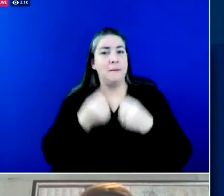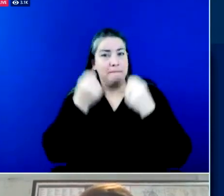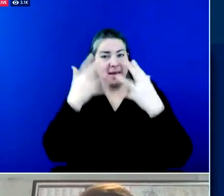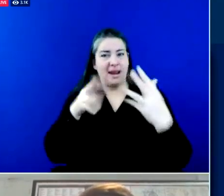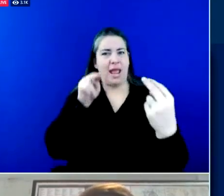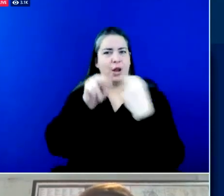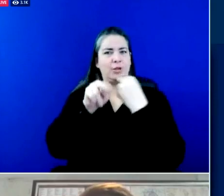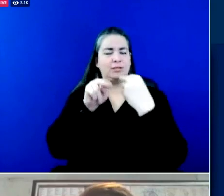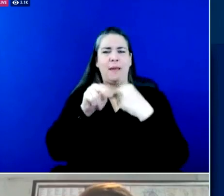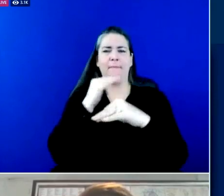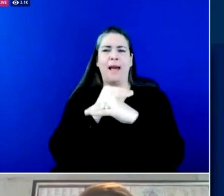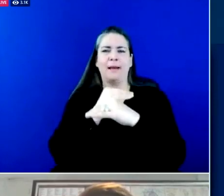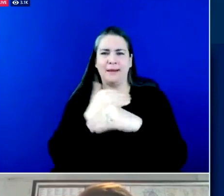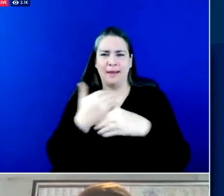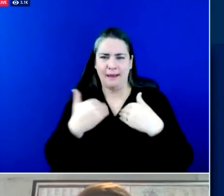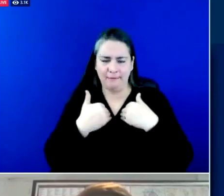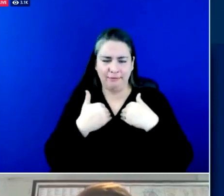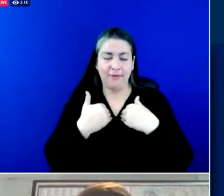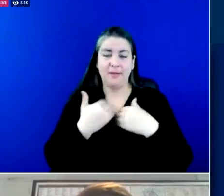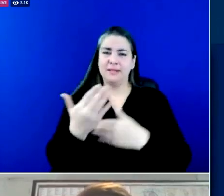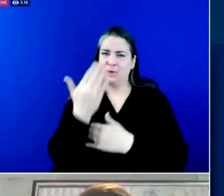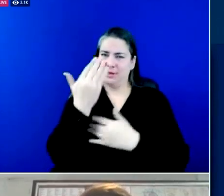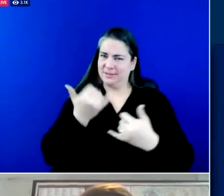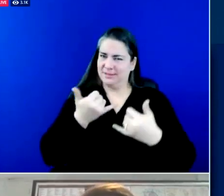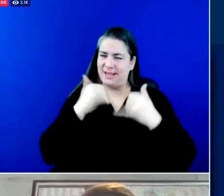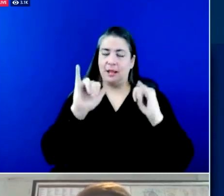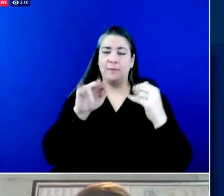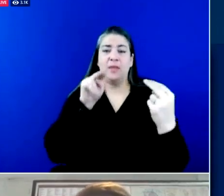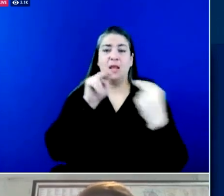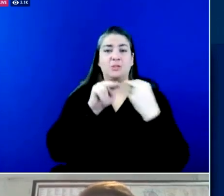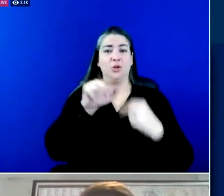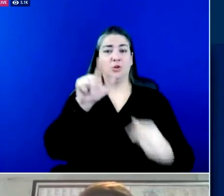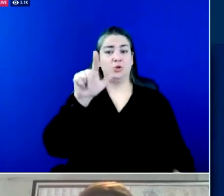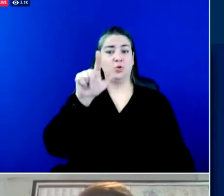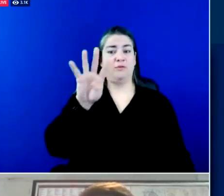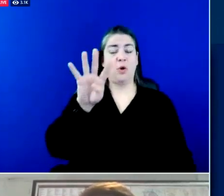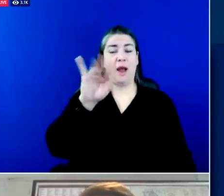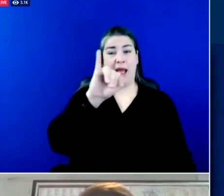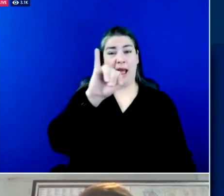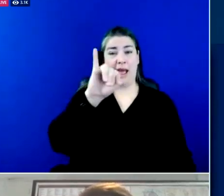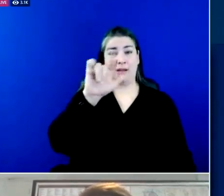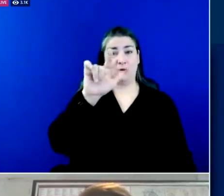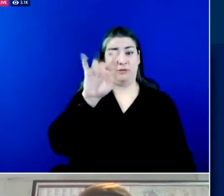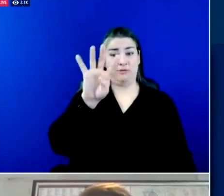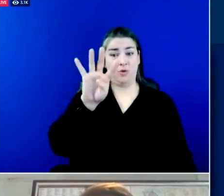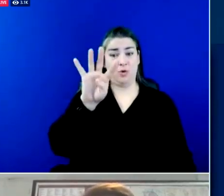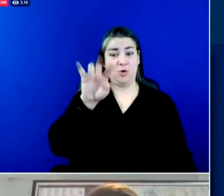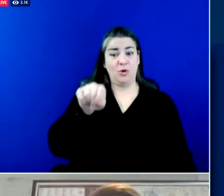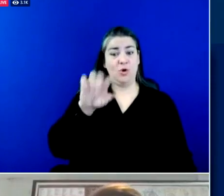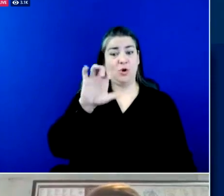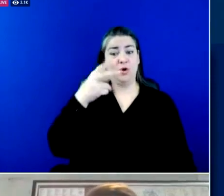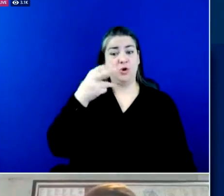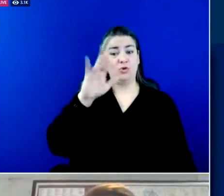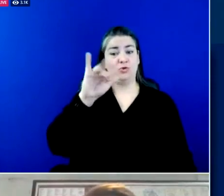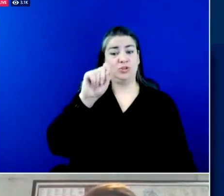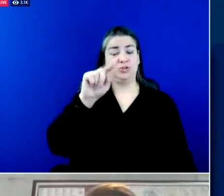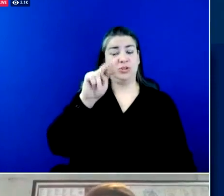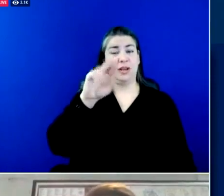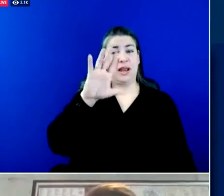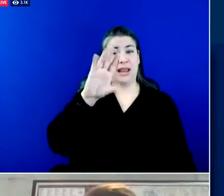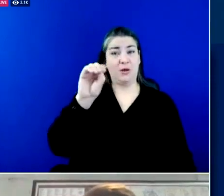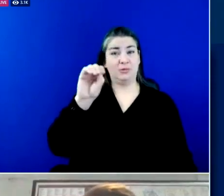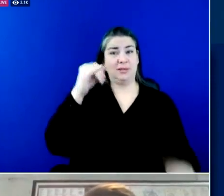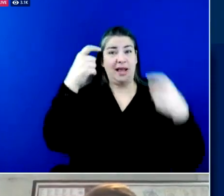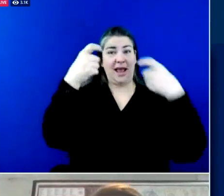that's continued with interstate 24 i-24 in christian county the eastbound